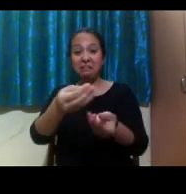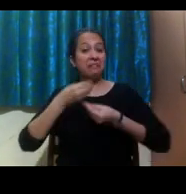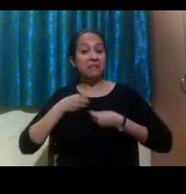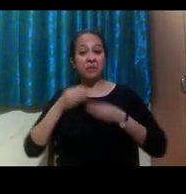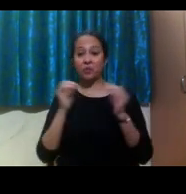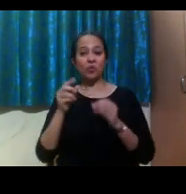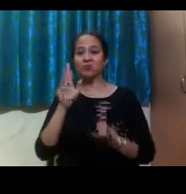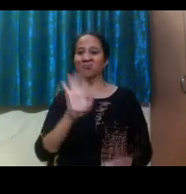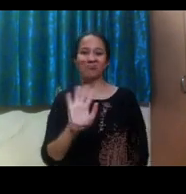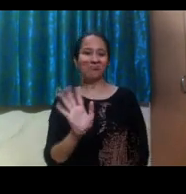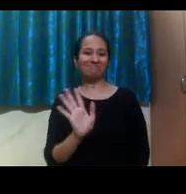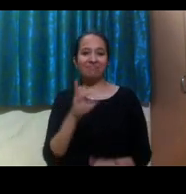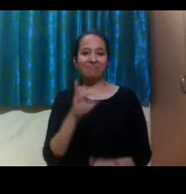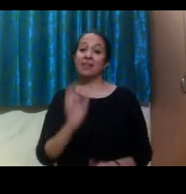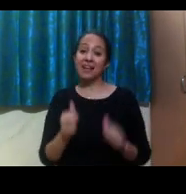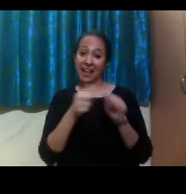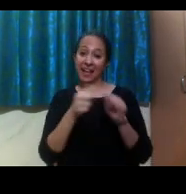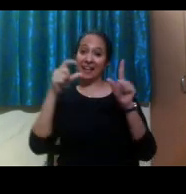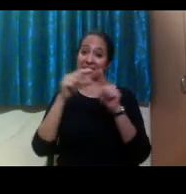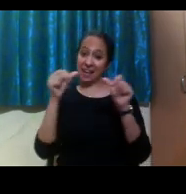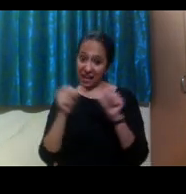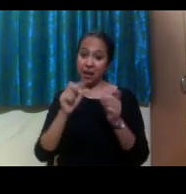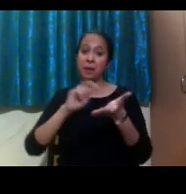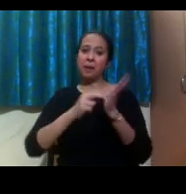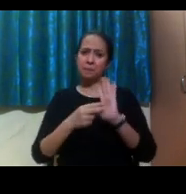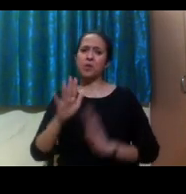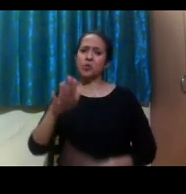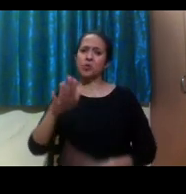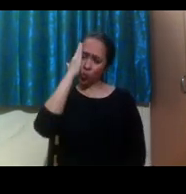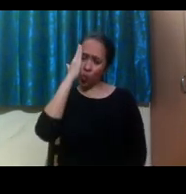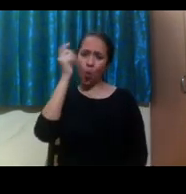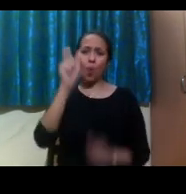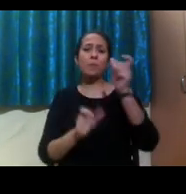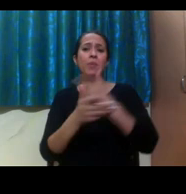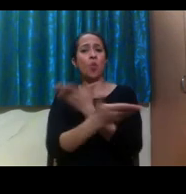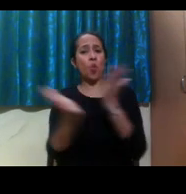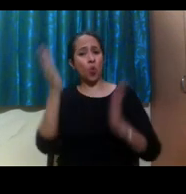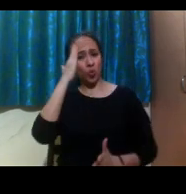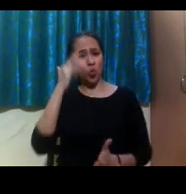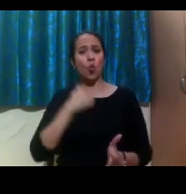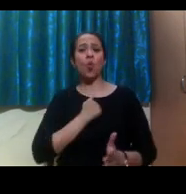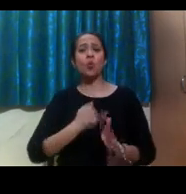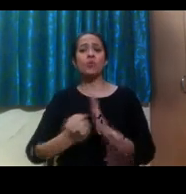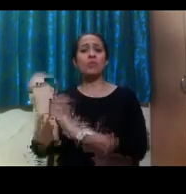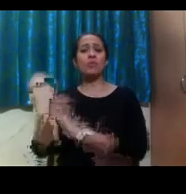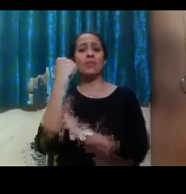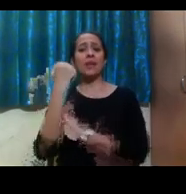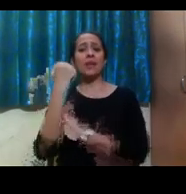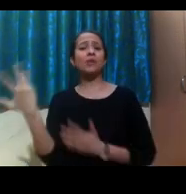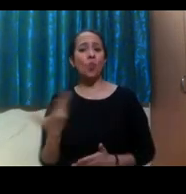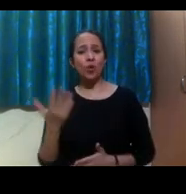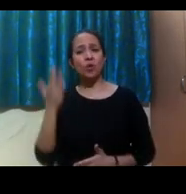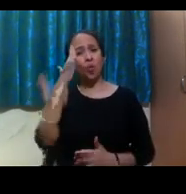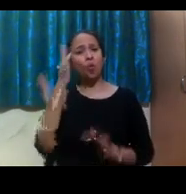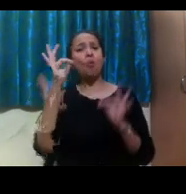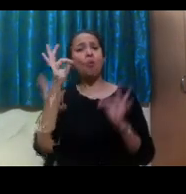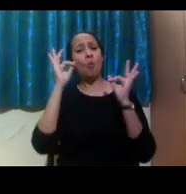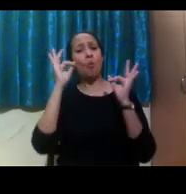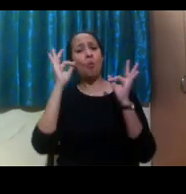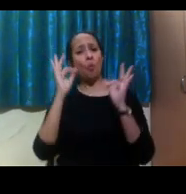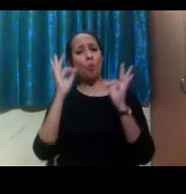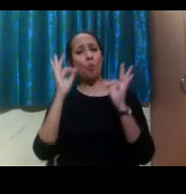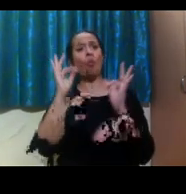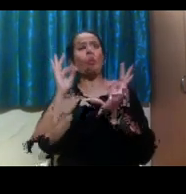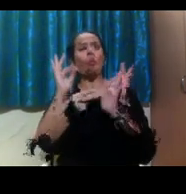are used to their rights, they know what their rights are. So they are more independent and they have